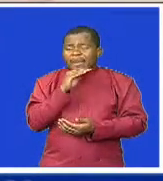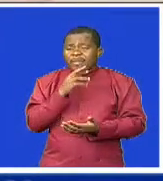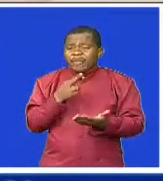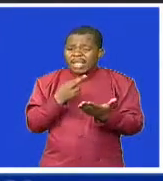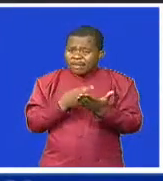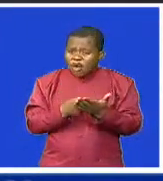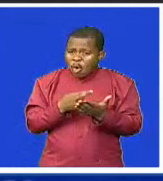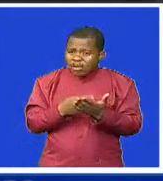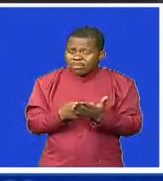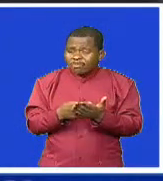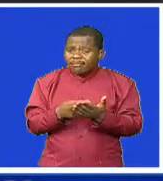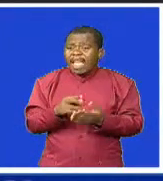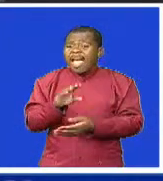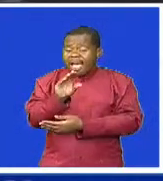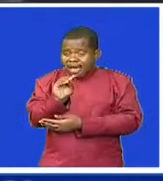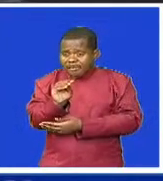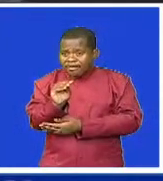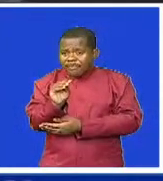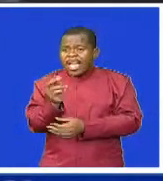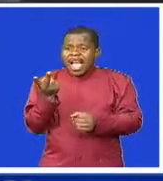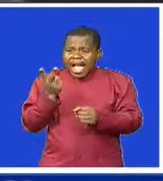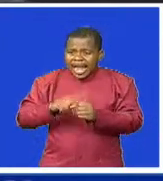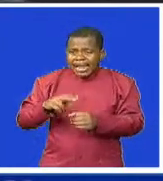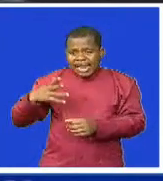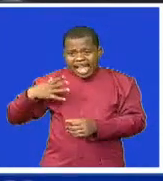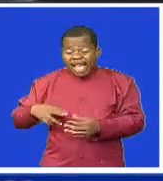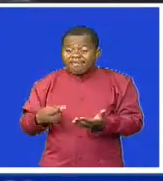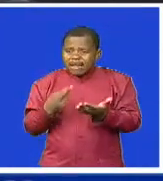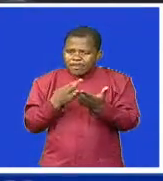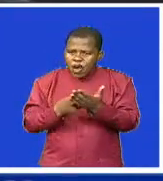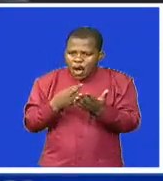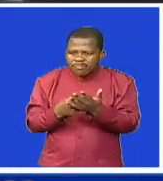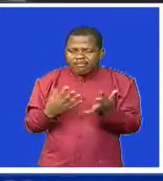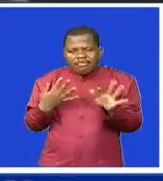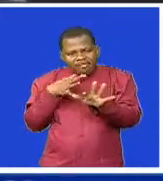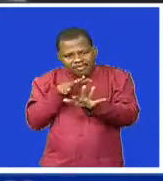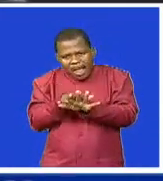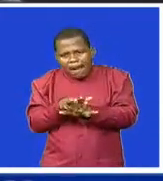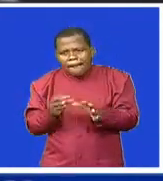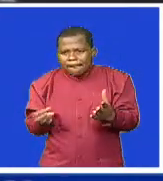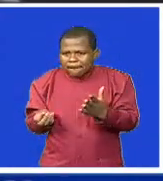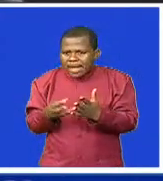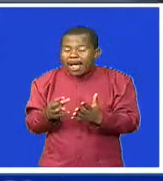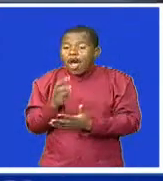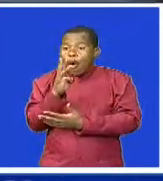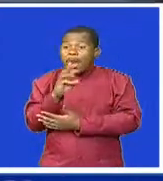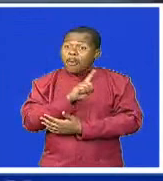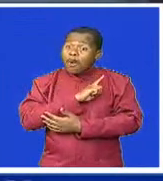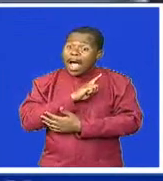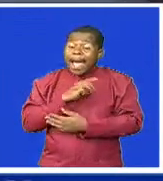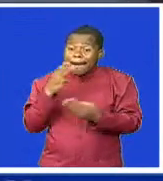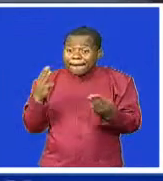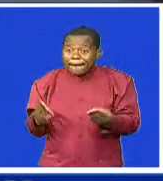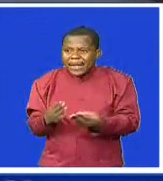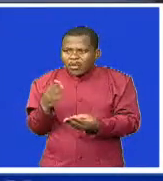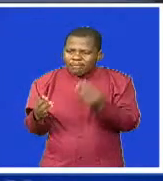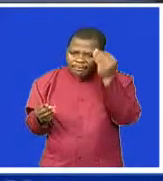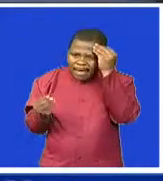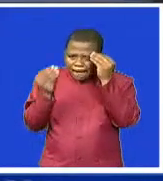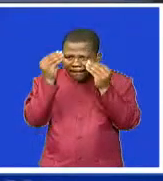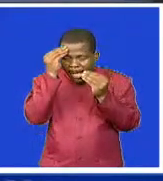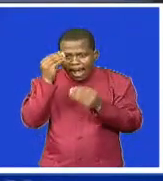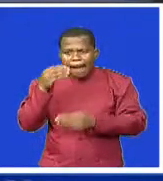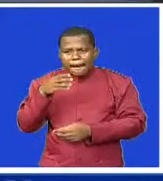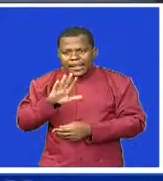still to be issued will be uploaded into the website for public consumption. It will be an information